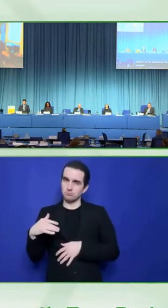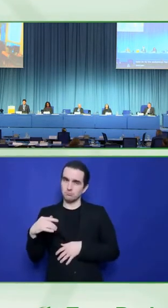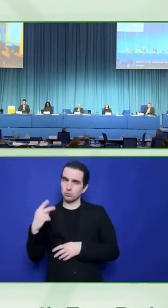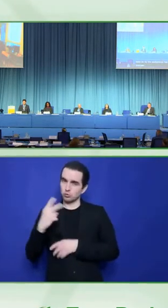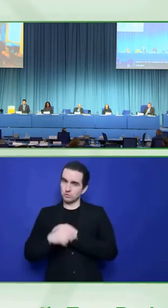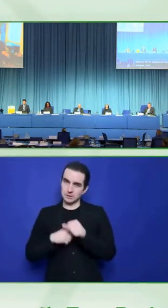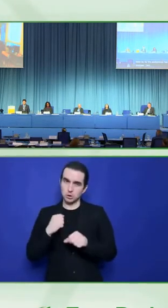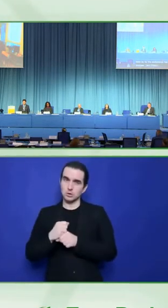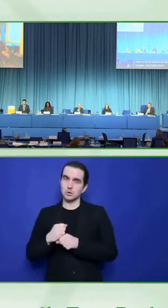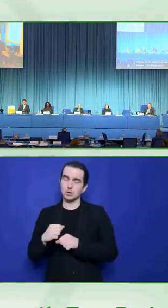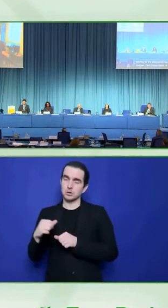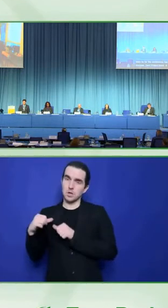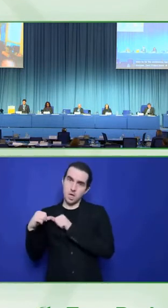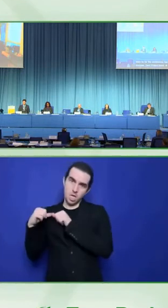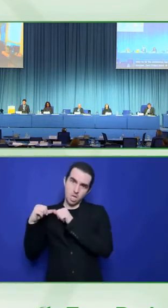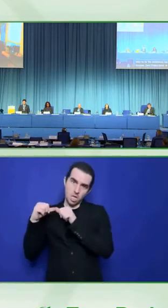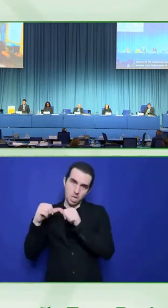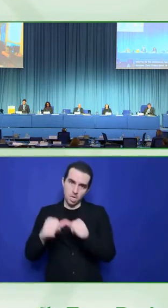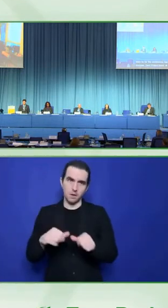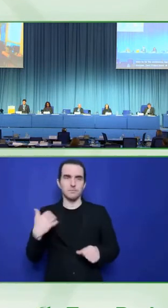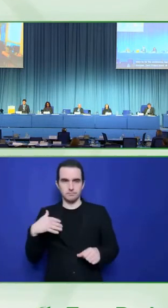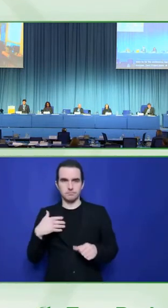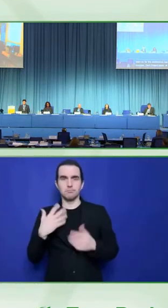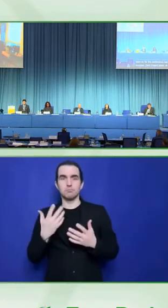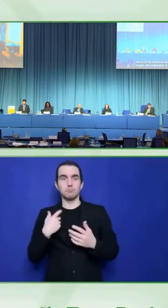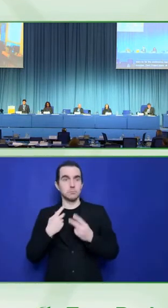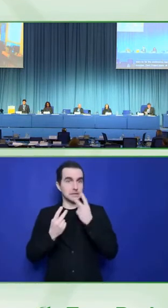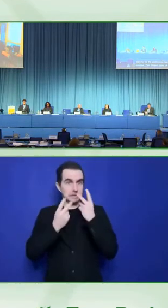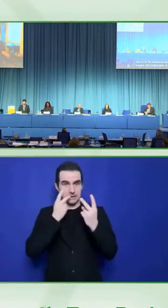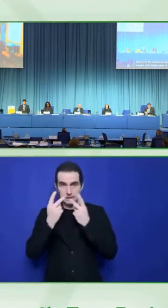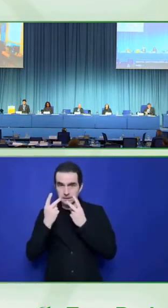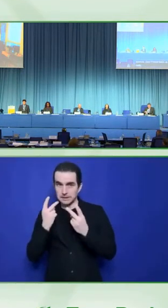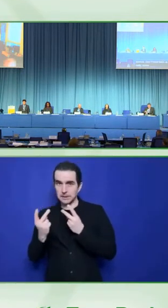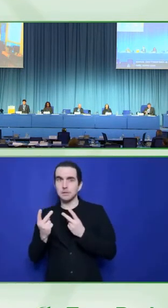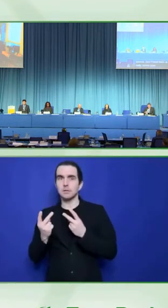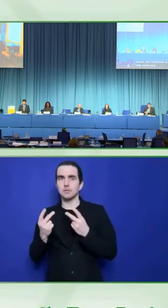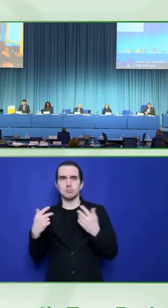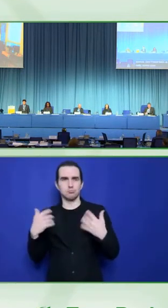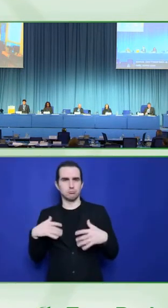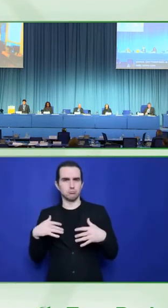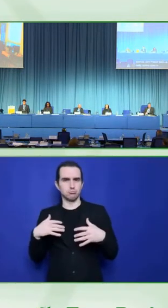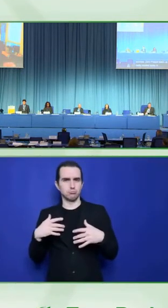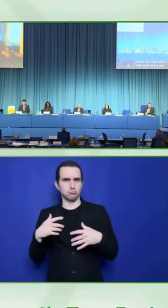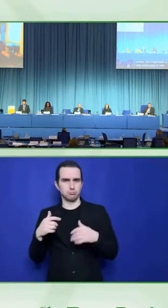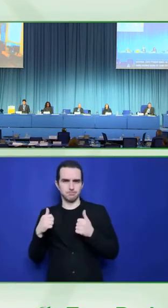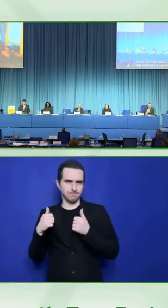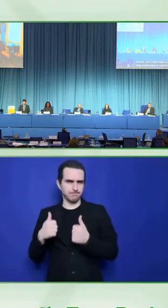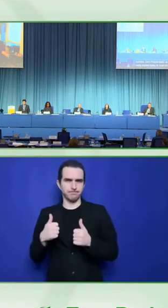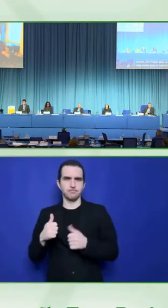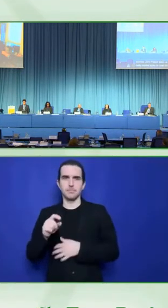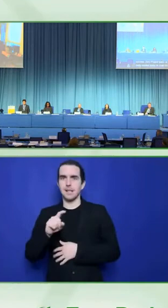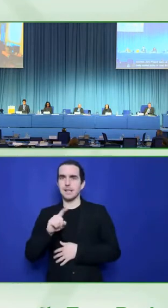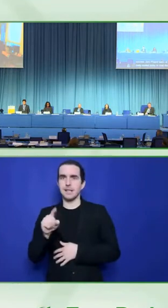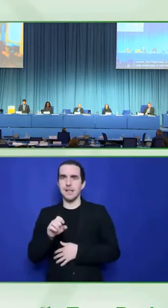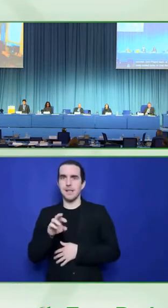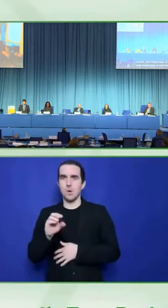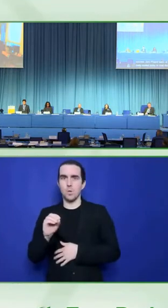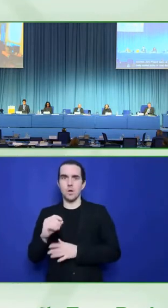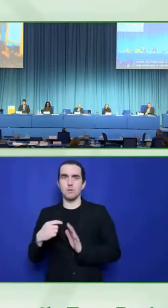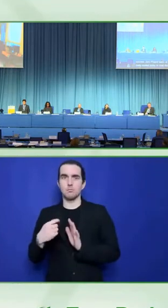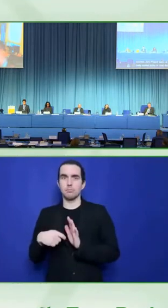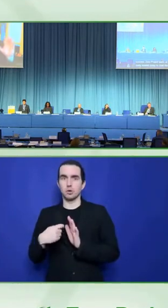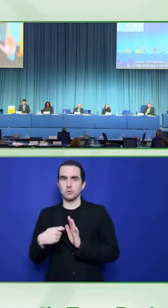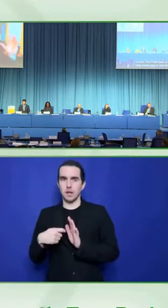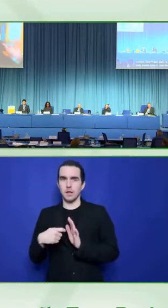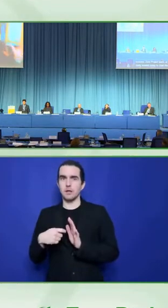today to be here to chair this session on audits, standards, certifications on accessibility.